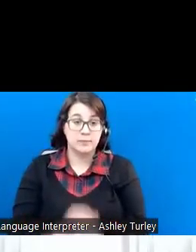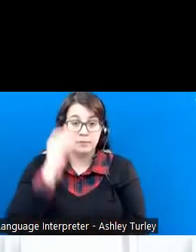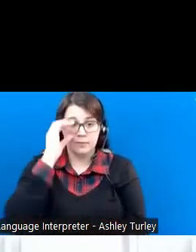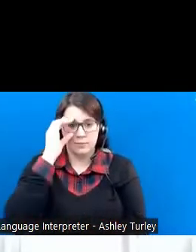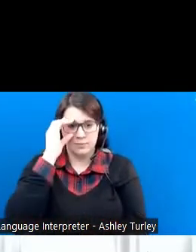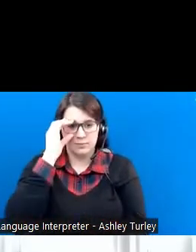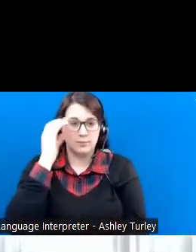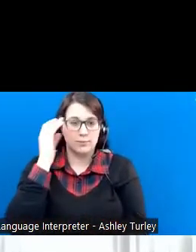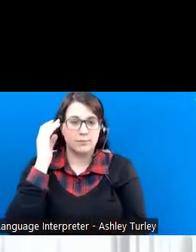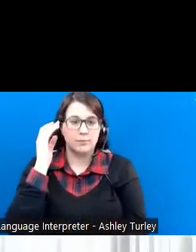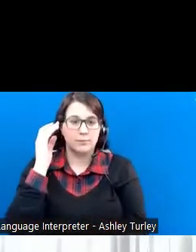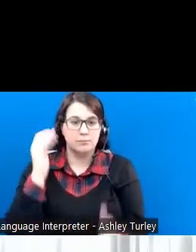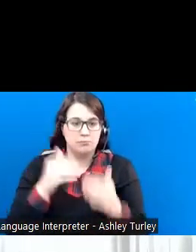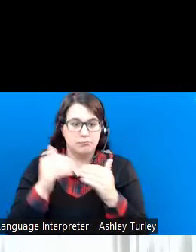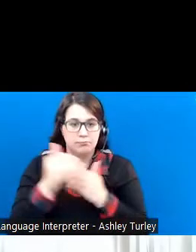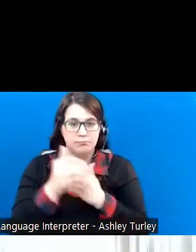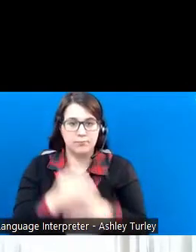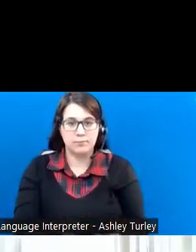Next slide, please.